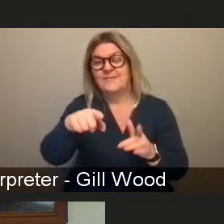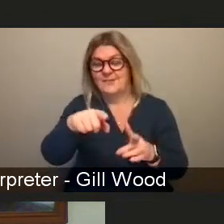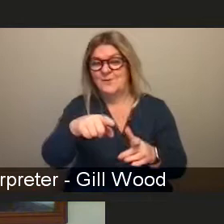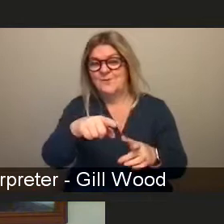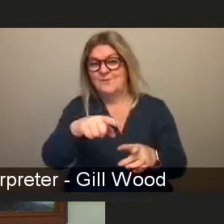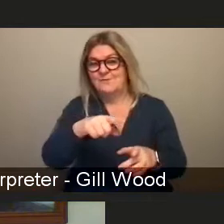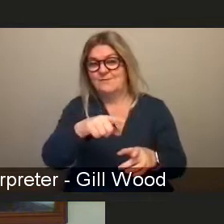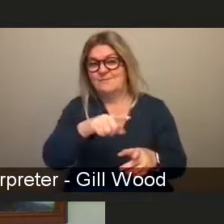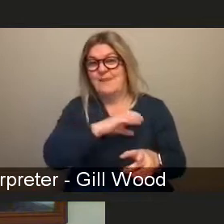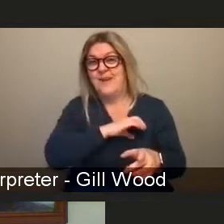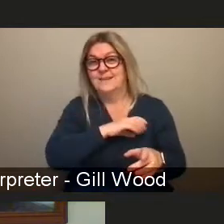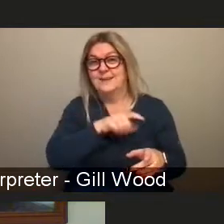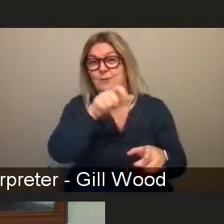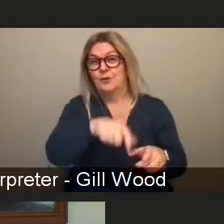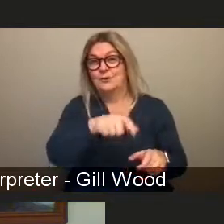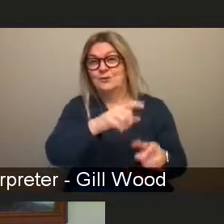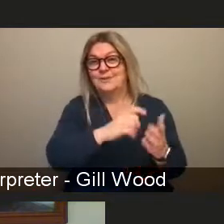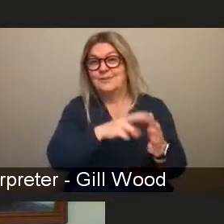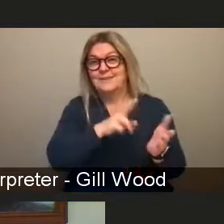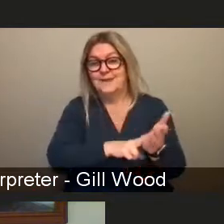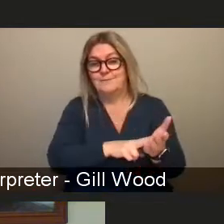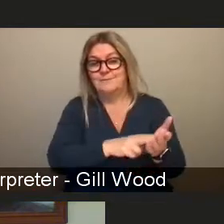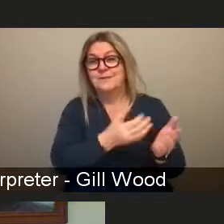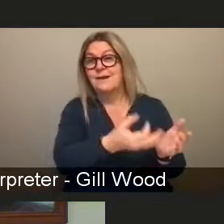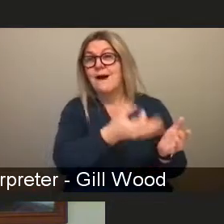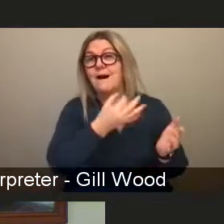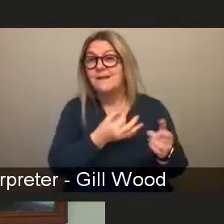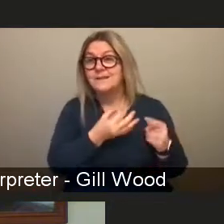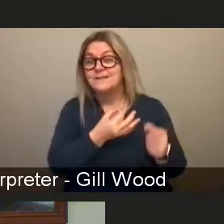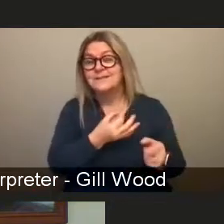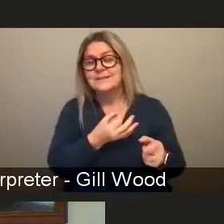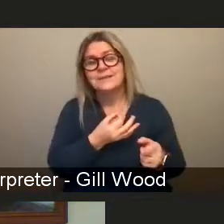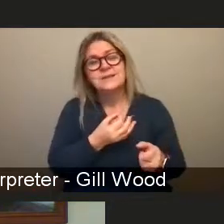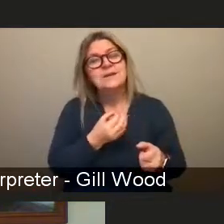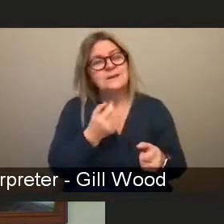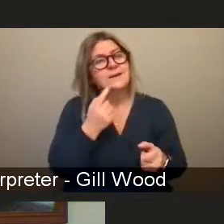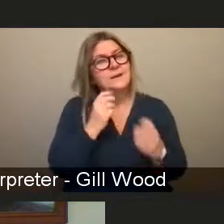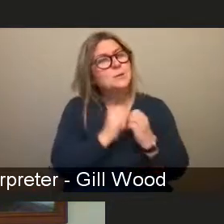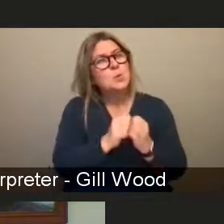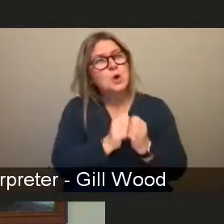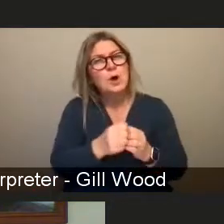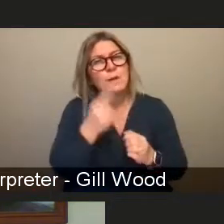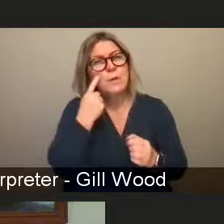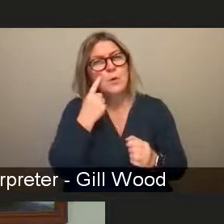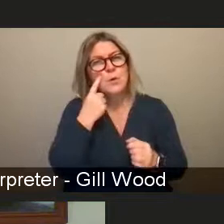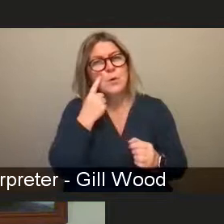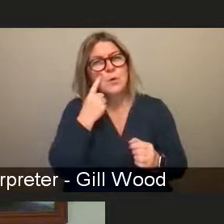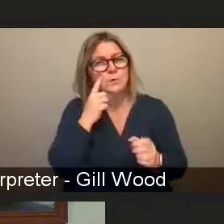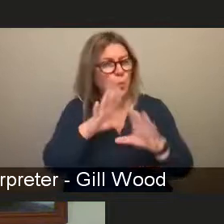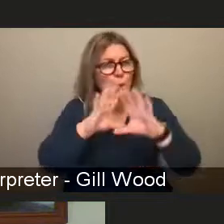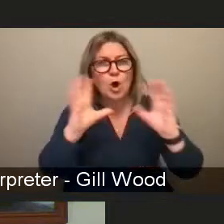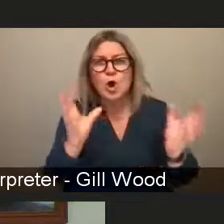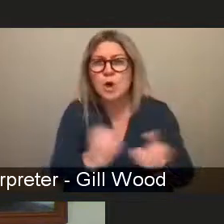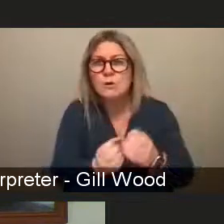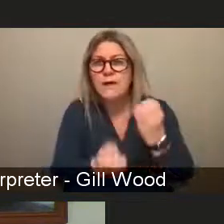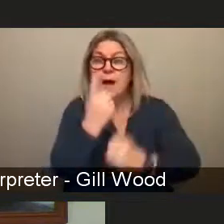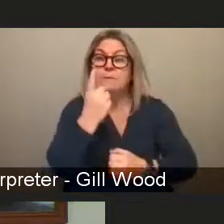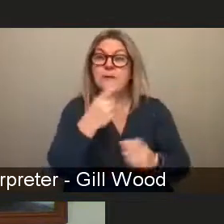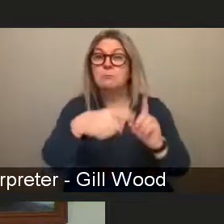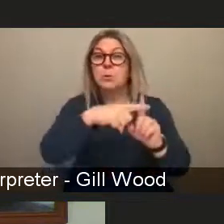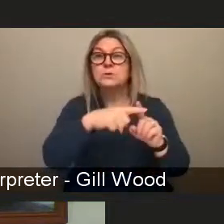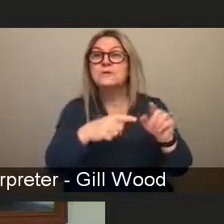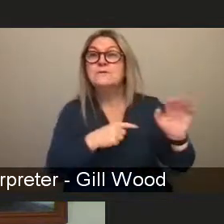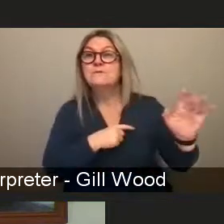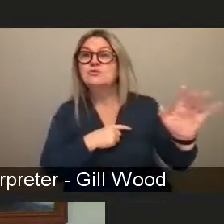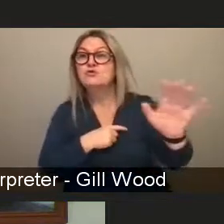i think it's it's important that we look at what's working elsewhere as well as broadcasting what's working here and